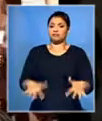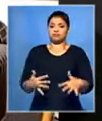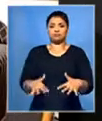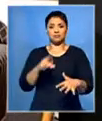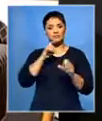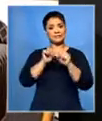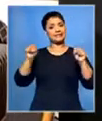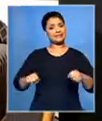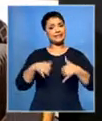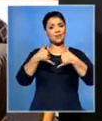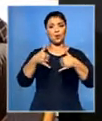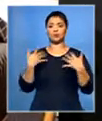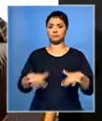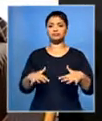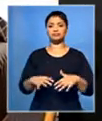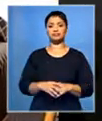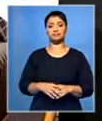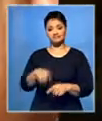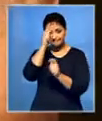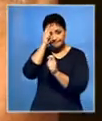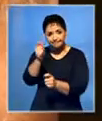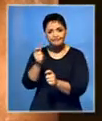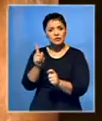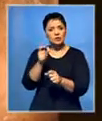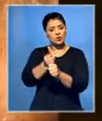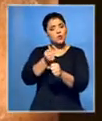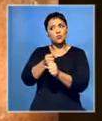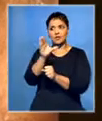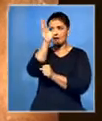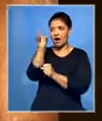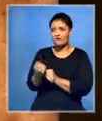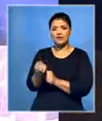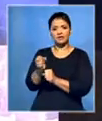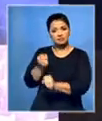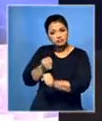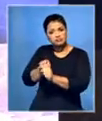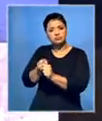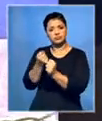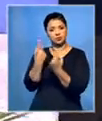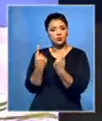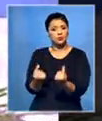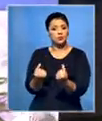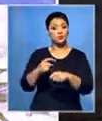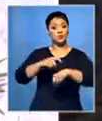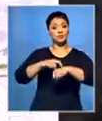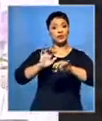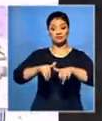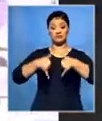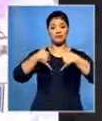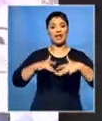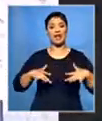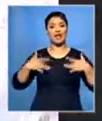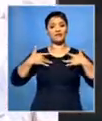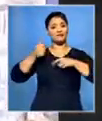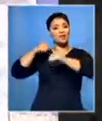award system. The professor was recognized for his work on the African continent. When he received the Living Legends